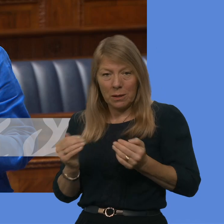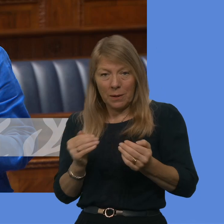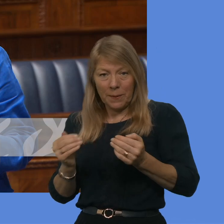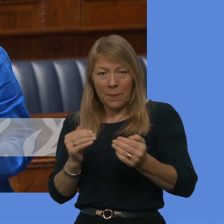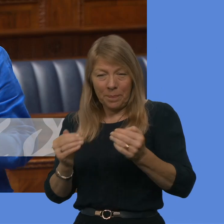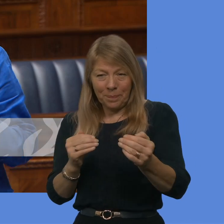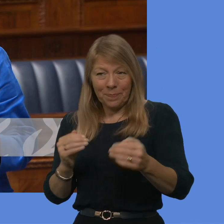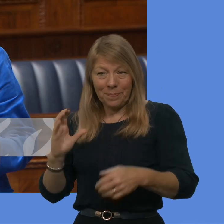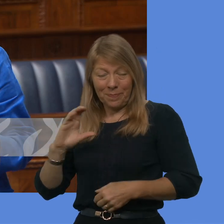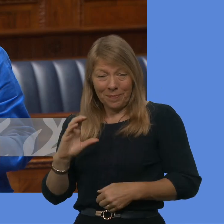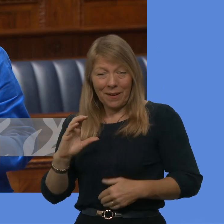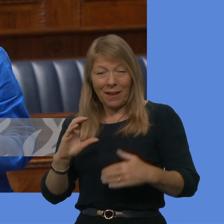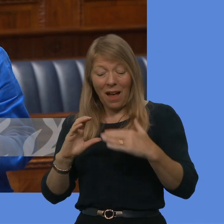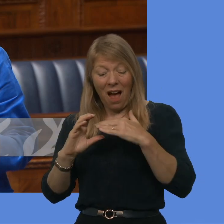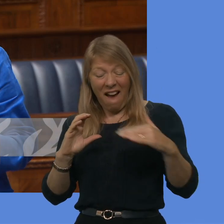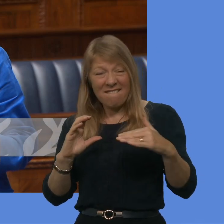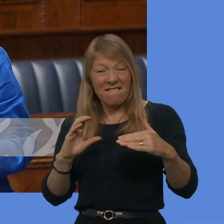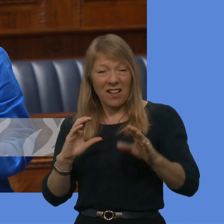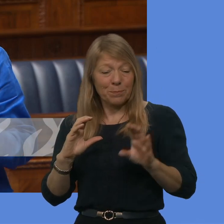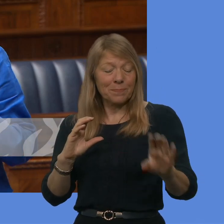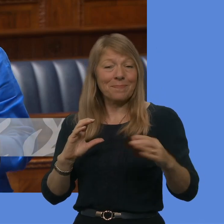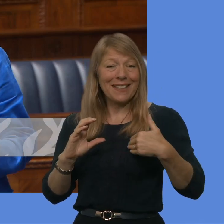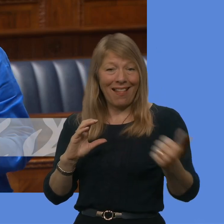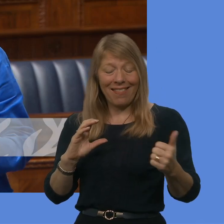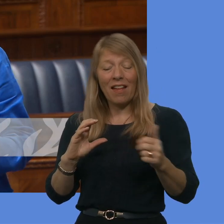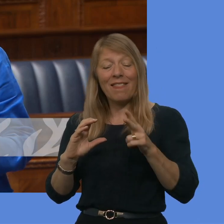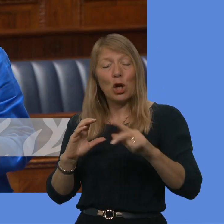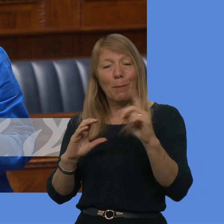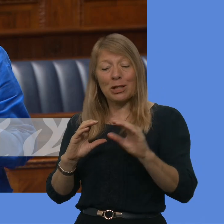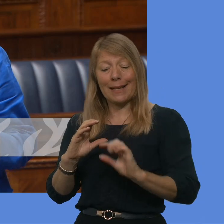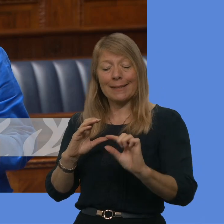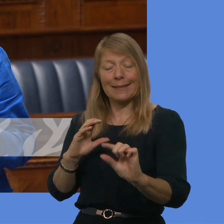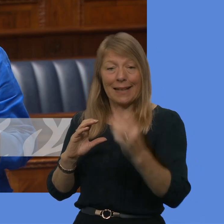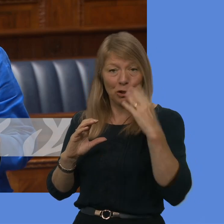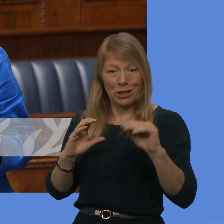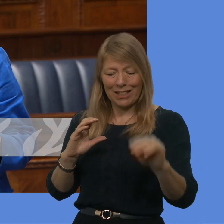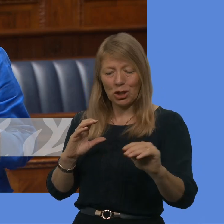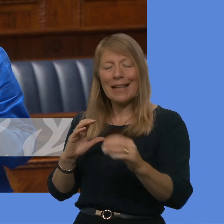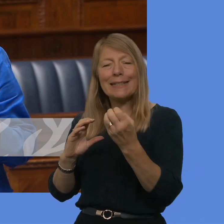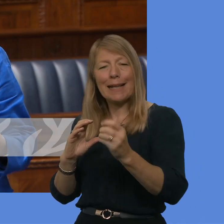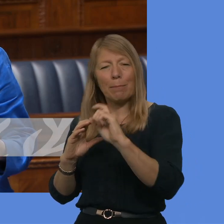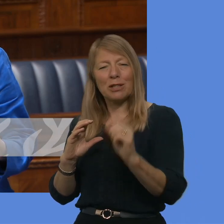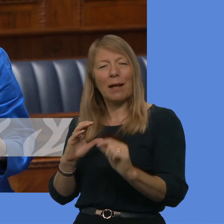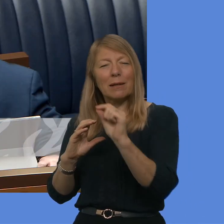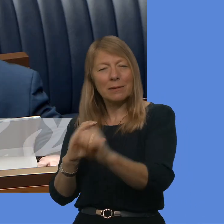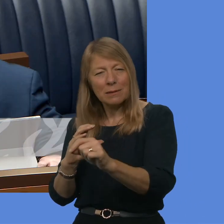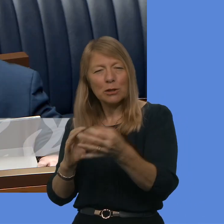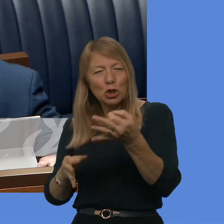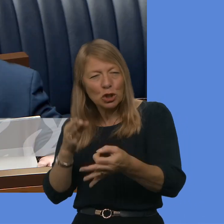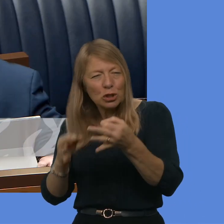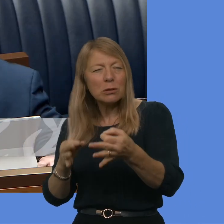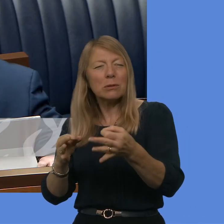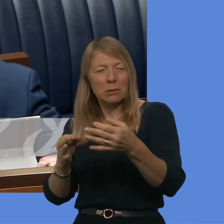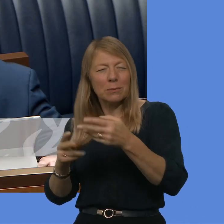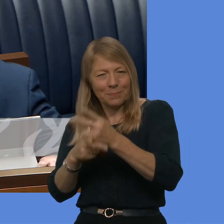that budget to health, 30% of that budget to education, 10% of that budget to justice, and that left just 10%